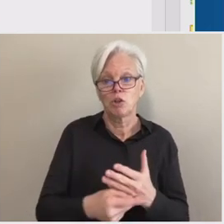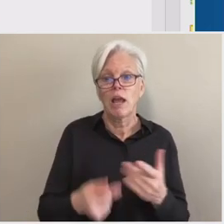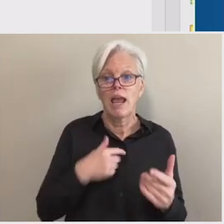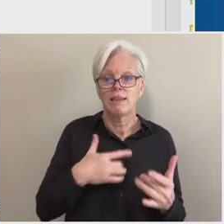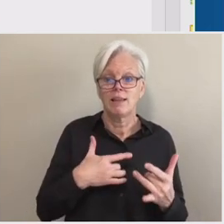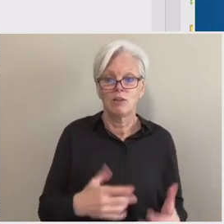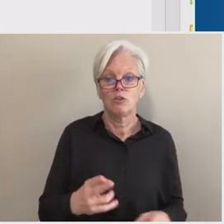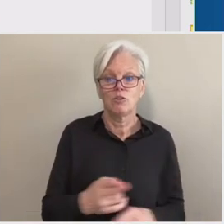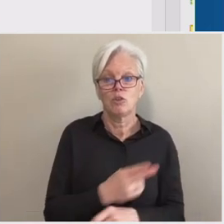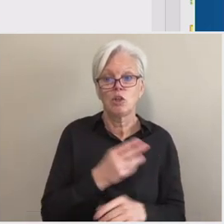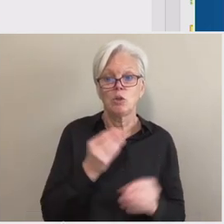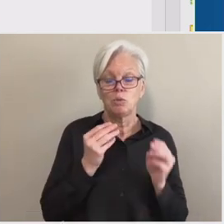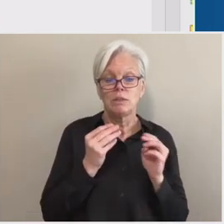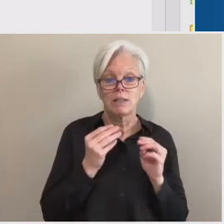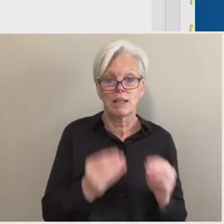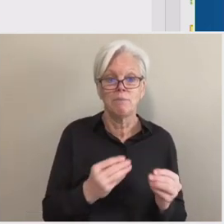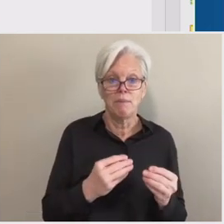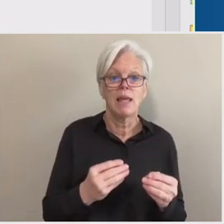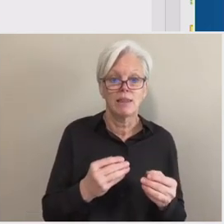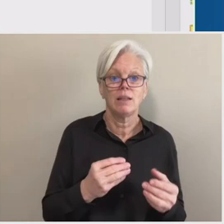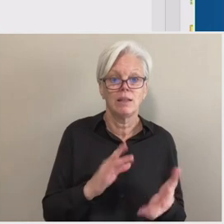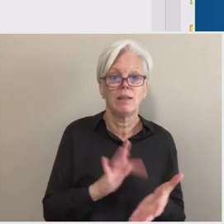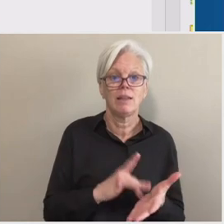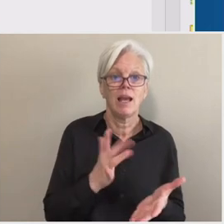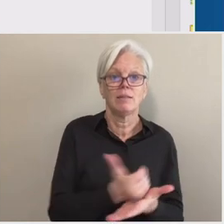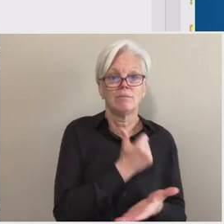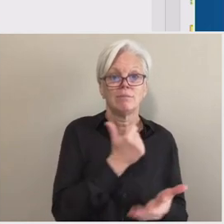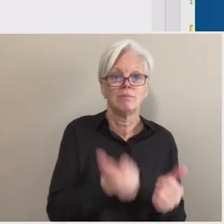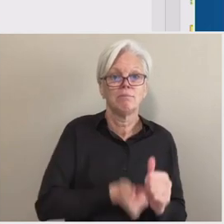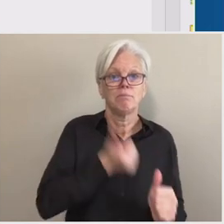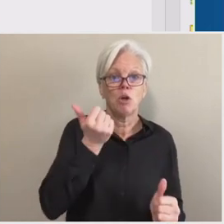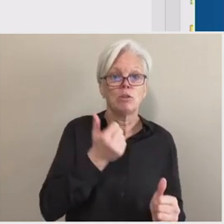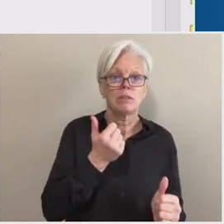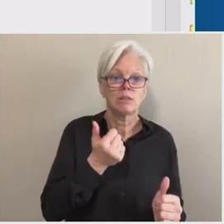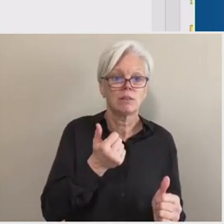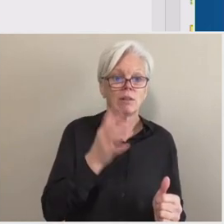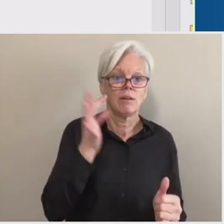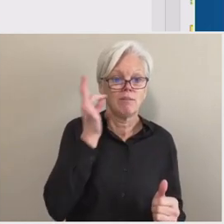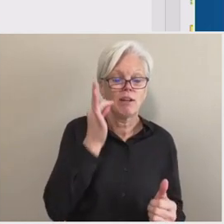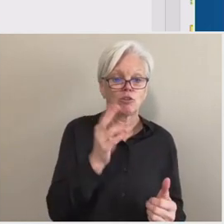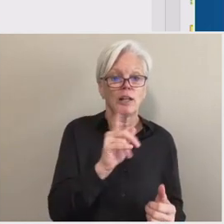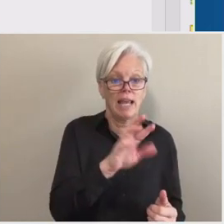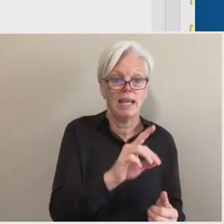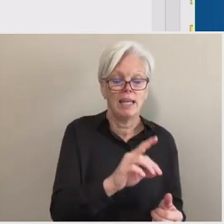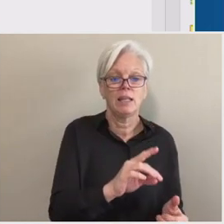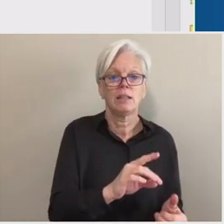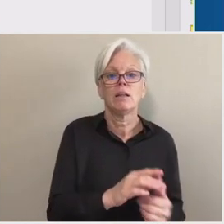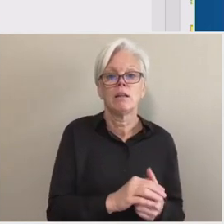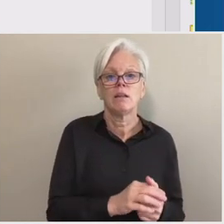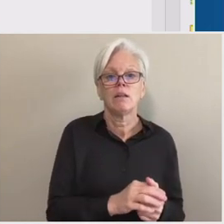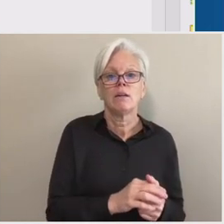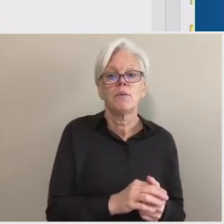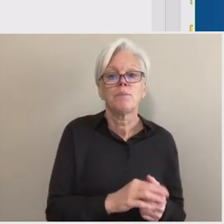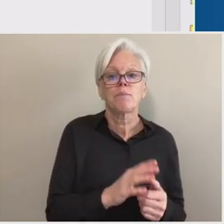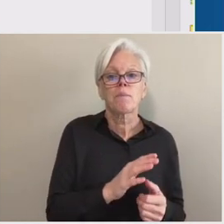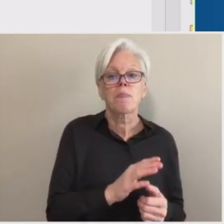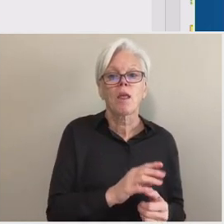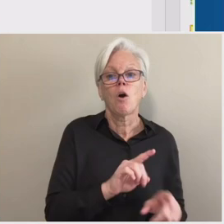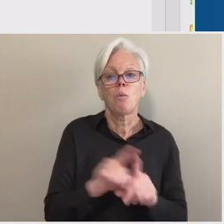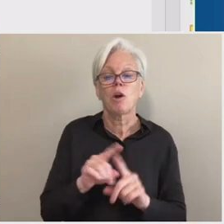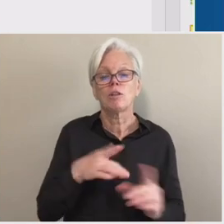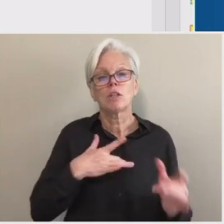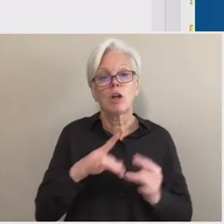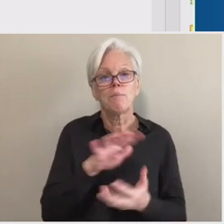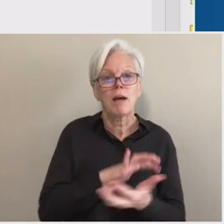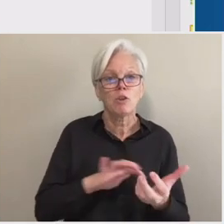the method that that earned students the most title for aid. We're also concerned about the confusion that has arisen